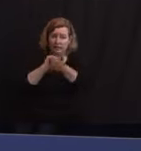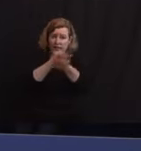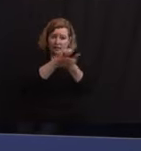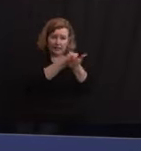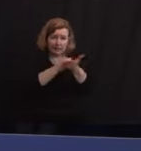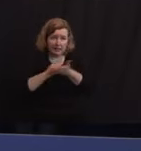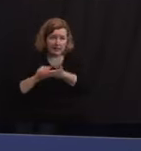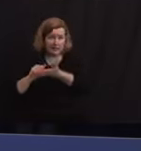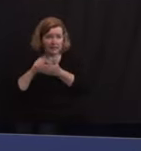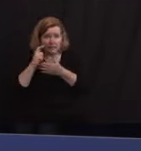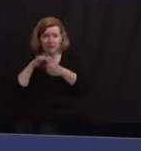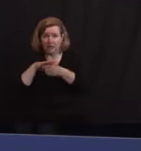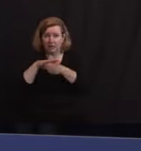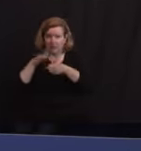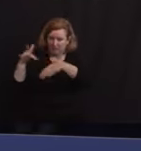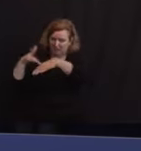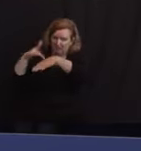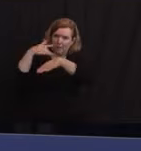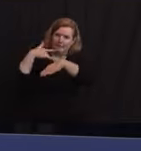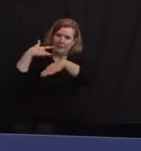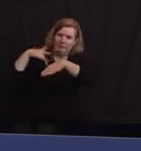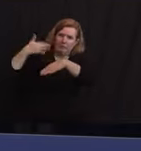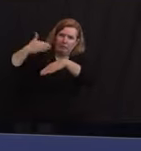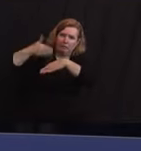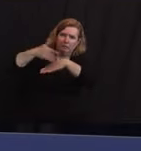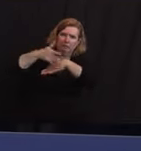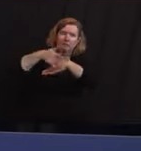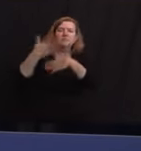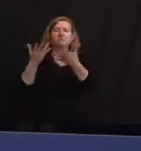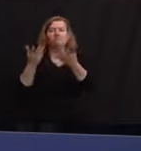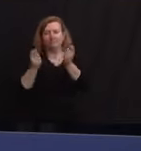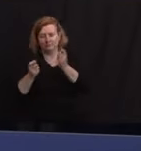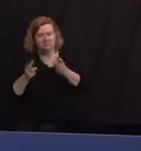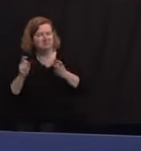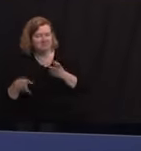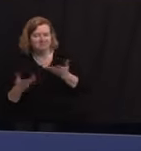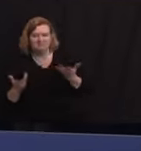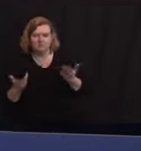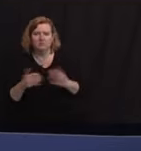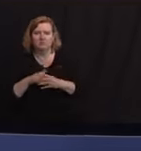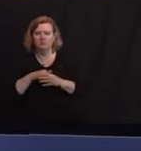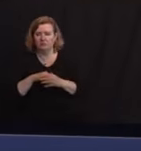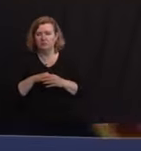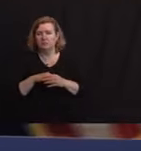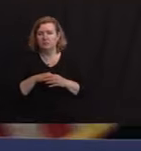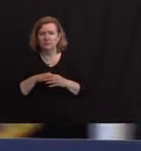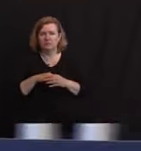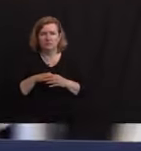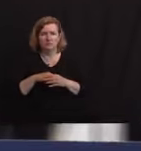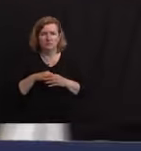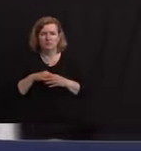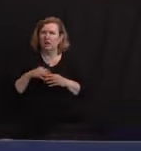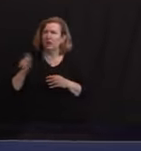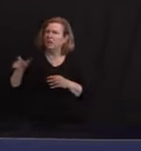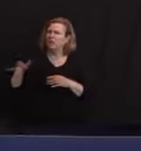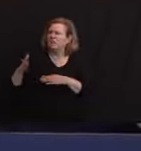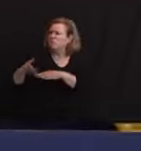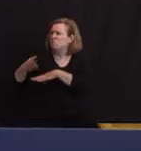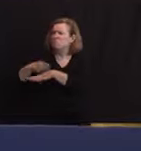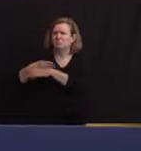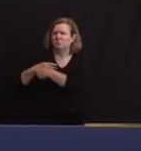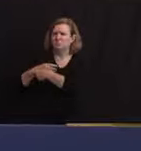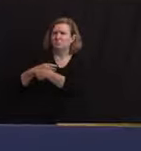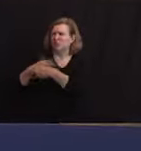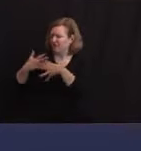-touch areas. But, you know, some of the processes can be somewhat modified. And, again, I think that's one that's going to get better, probably faster, in